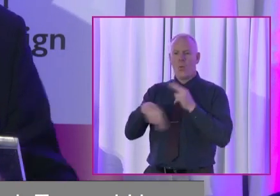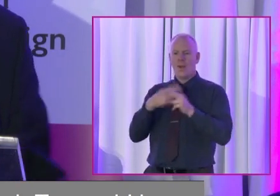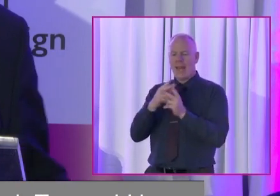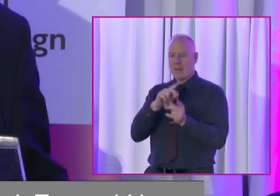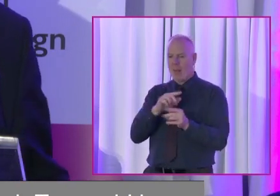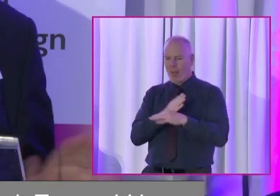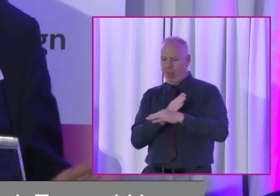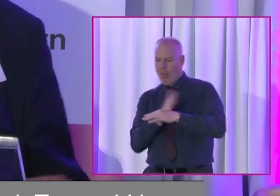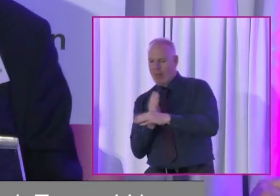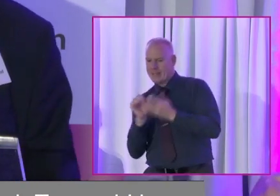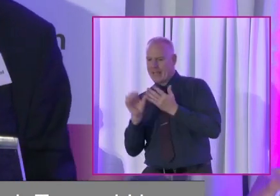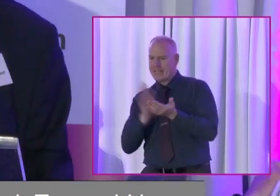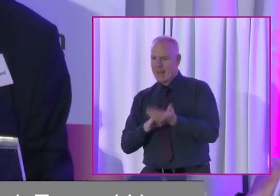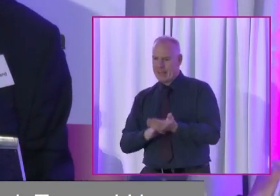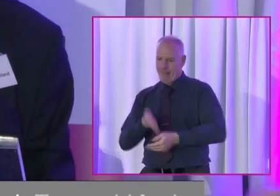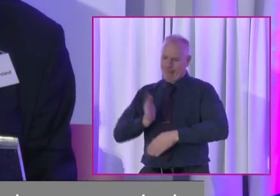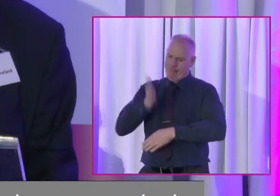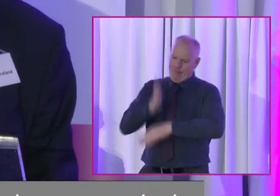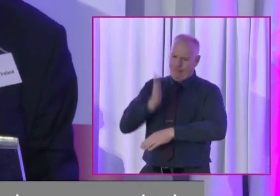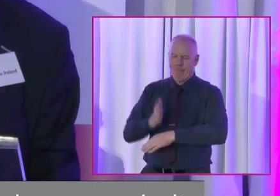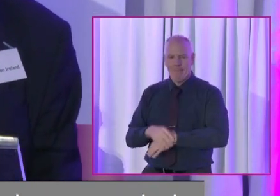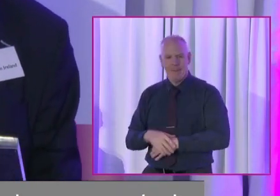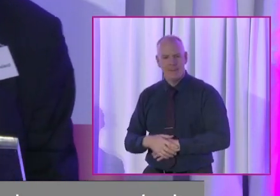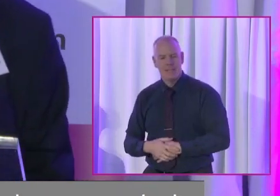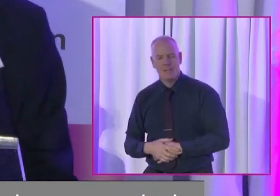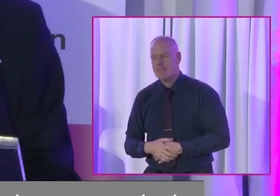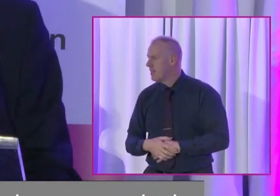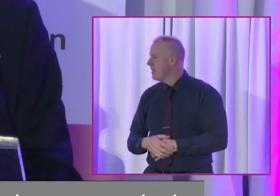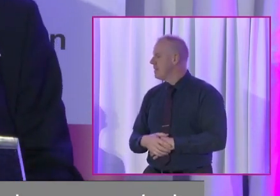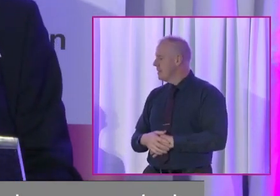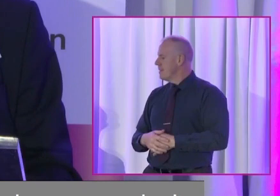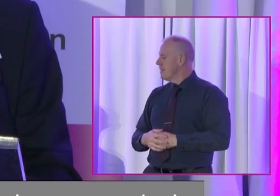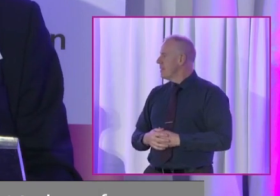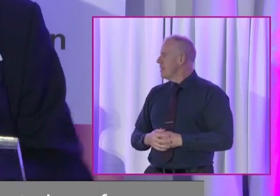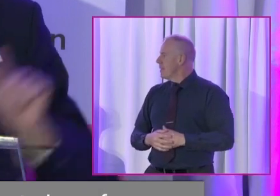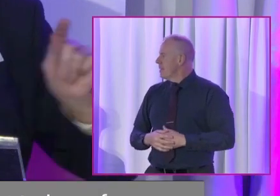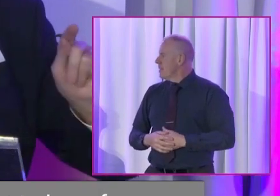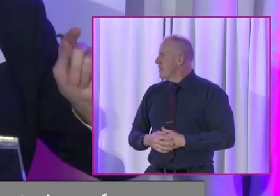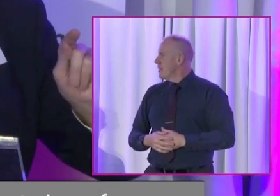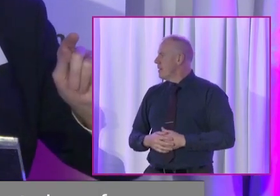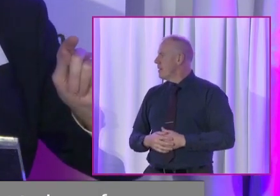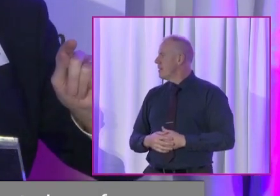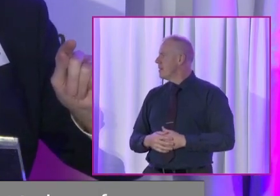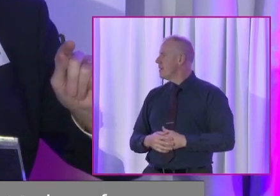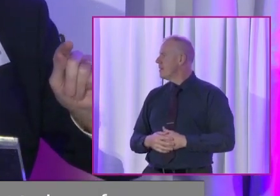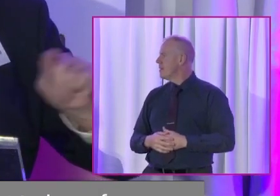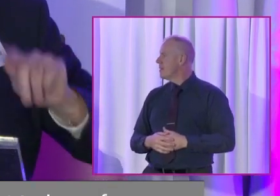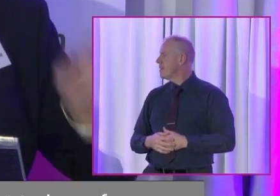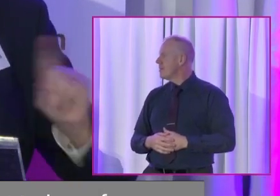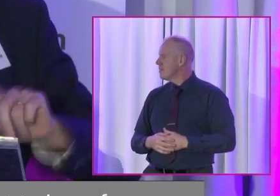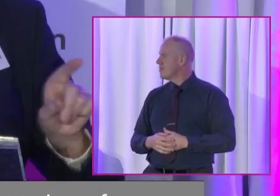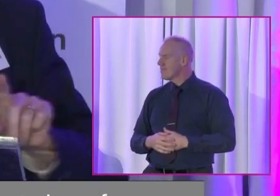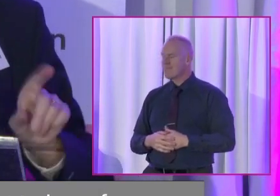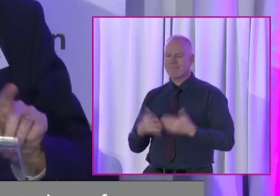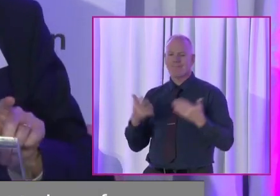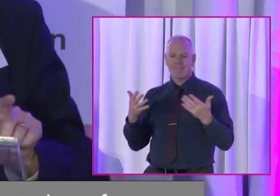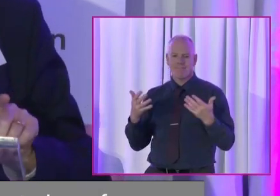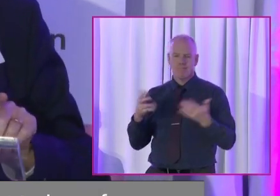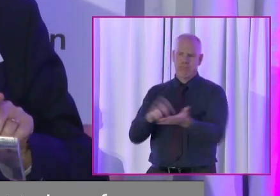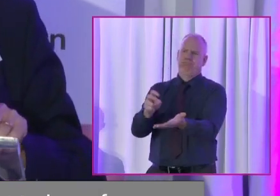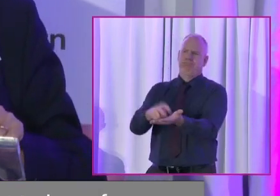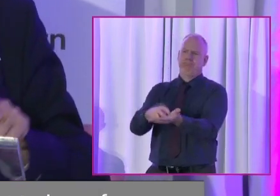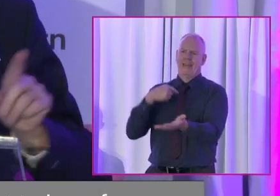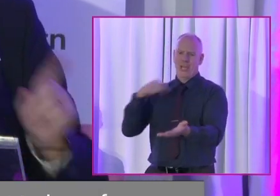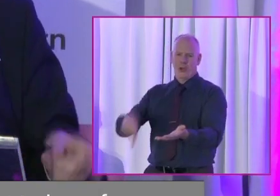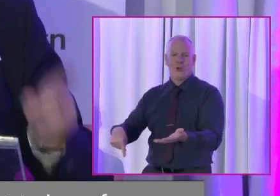minutes. After that, he doesn't want to hear from us anymore. Look, delighted, absolutely delighted